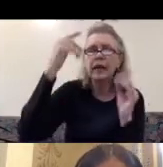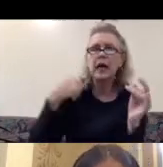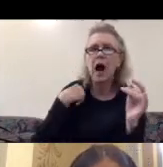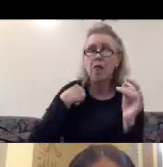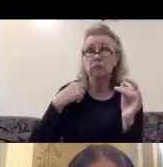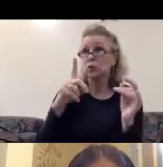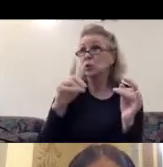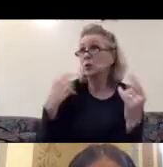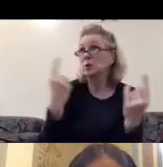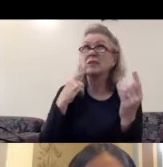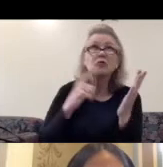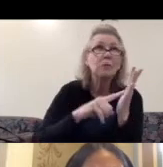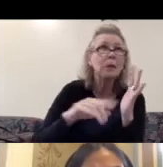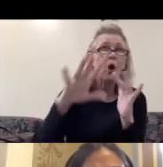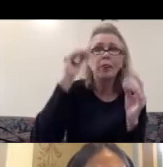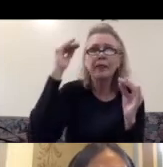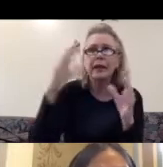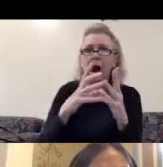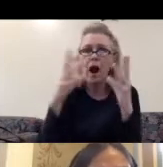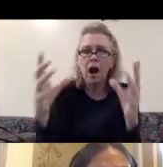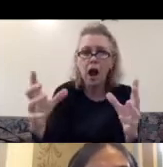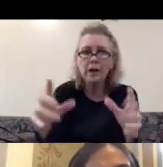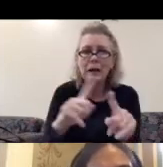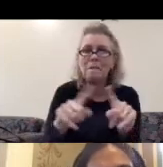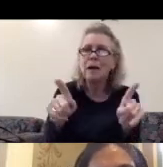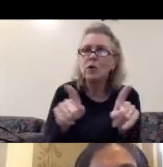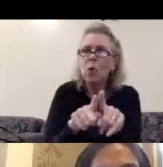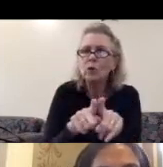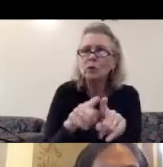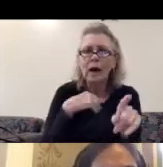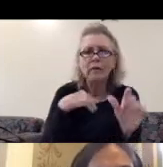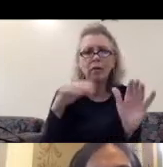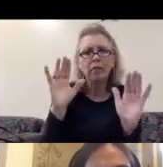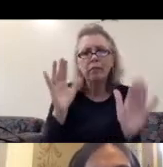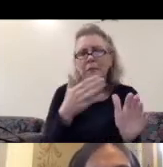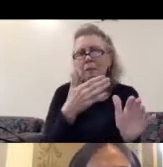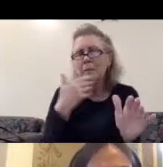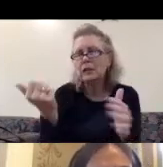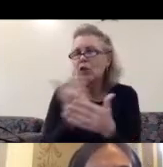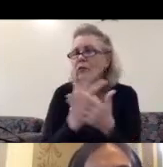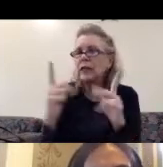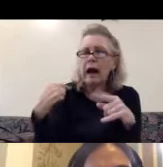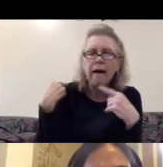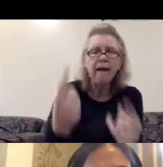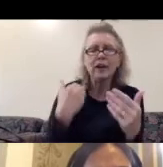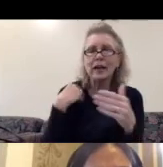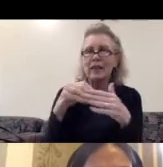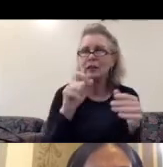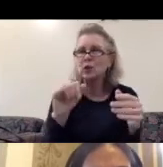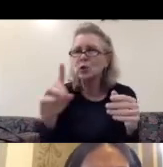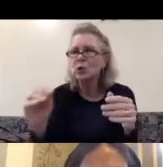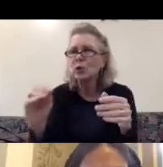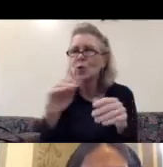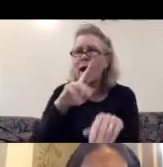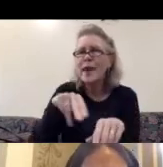a lot, but also I had the most productive three weeks I ever had in a studio. Nature and community nurtured my